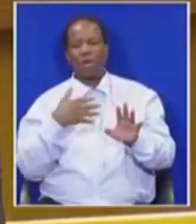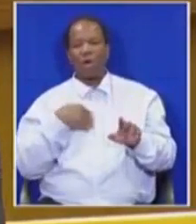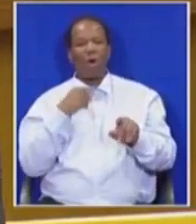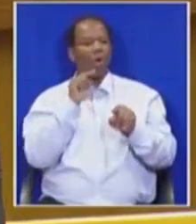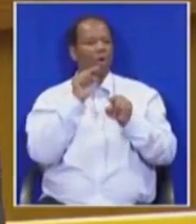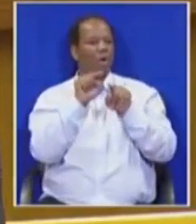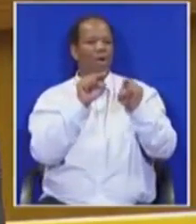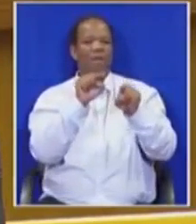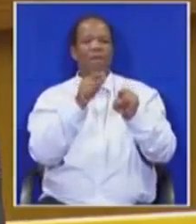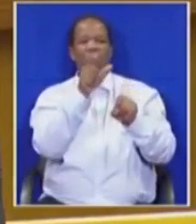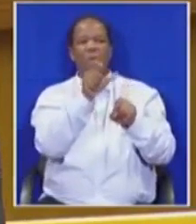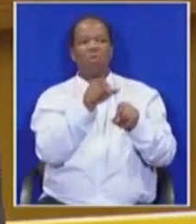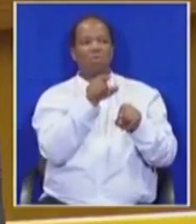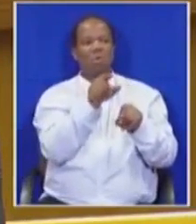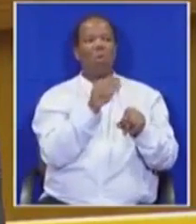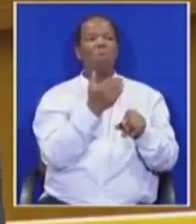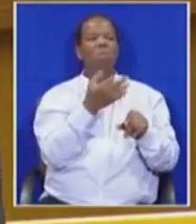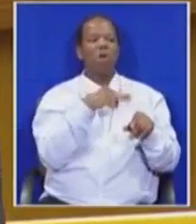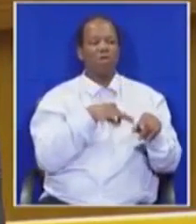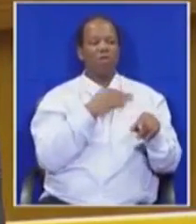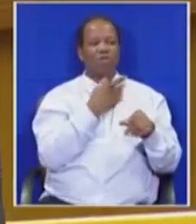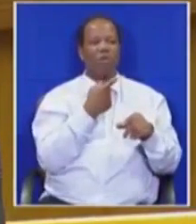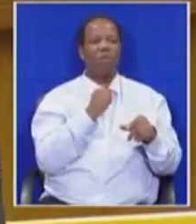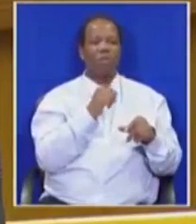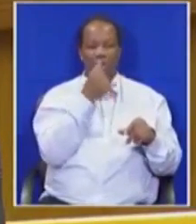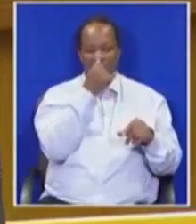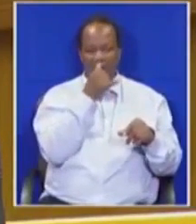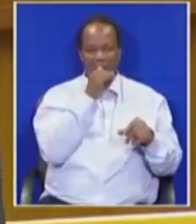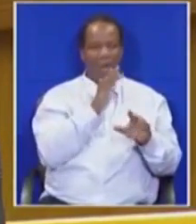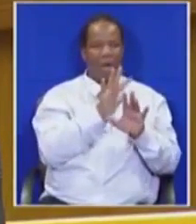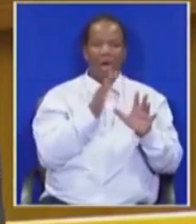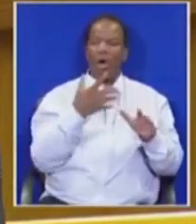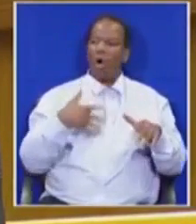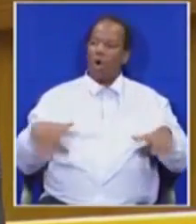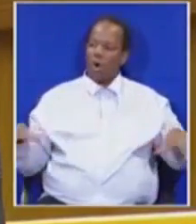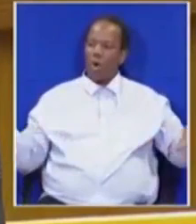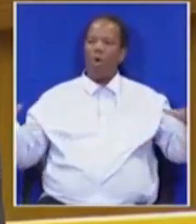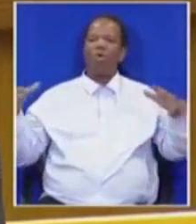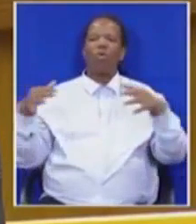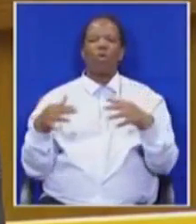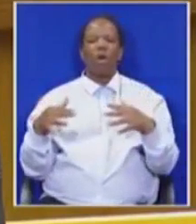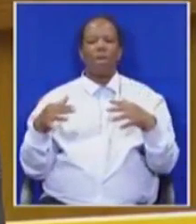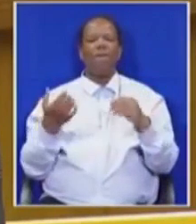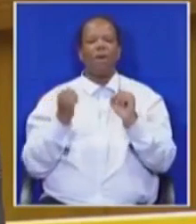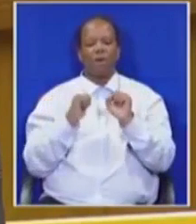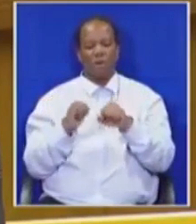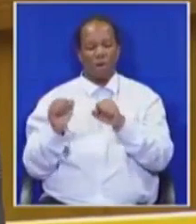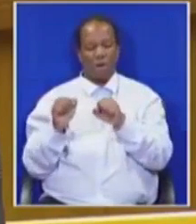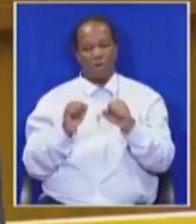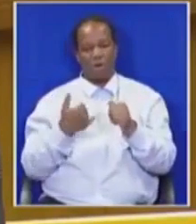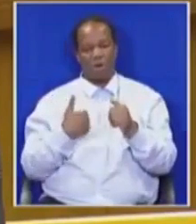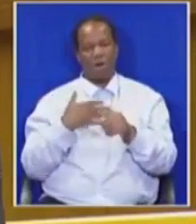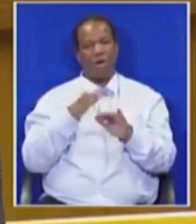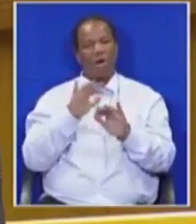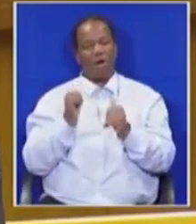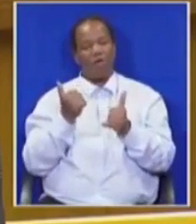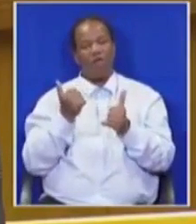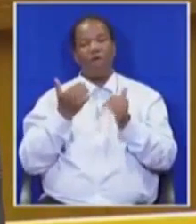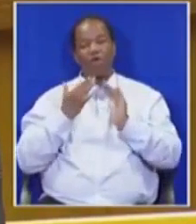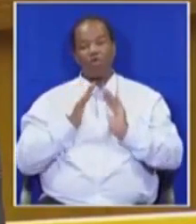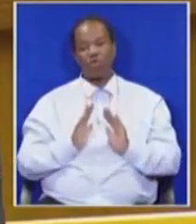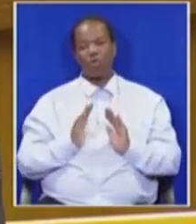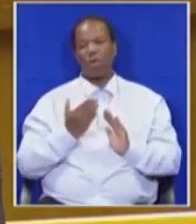crimes against humanity. Let us come together and agree on this noble, historic and human call to